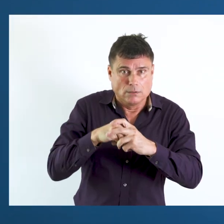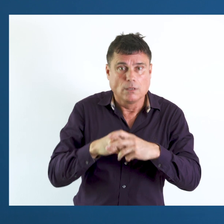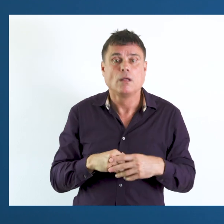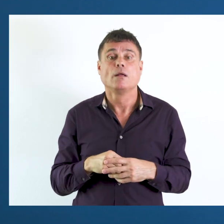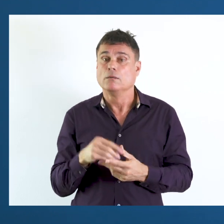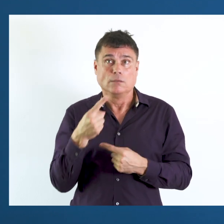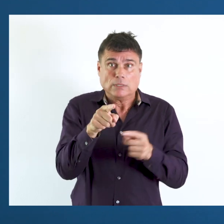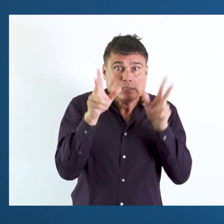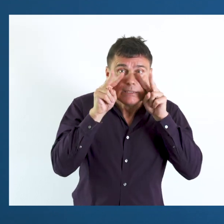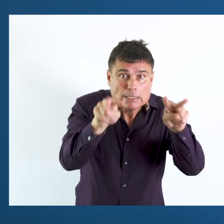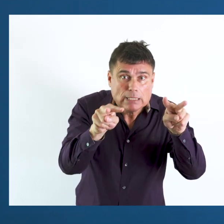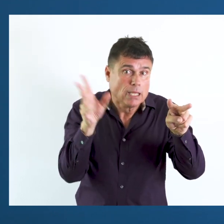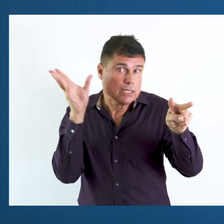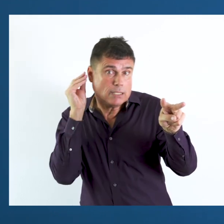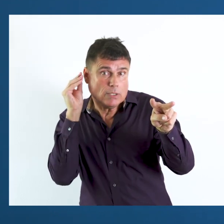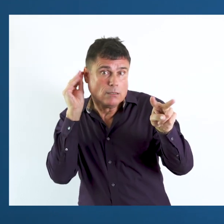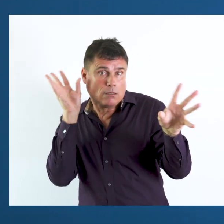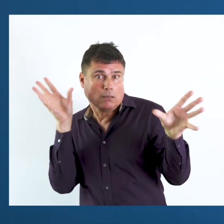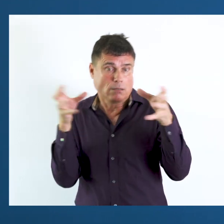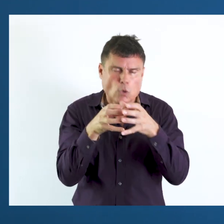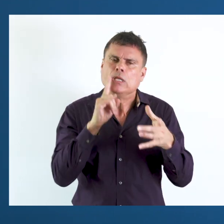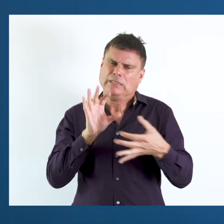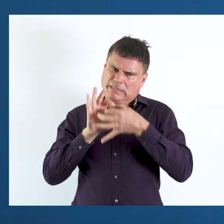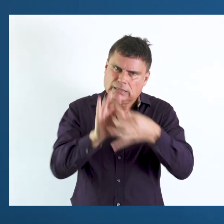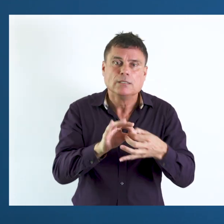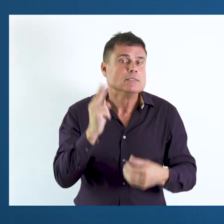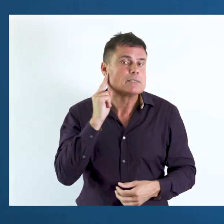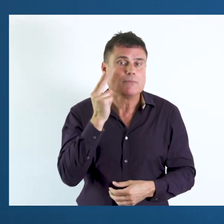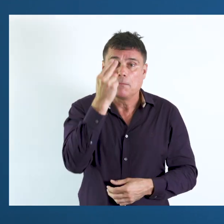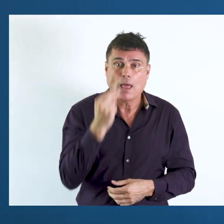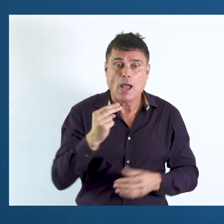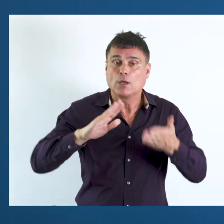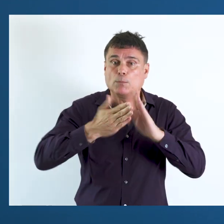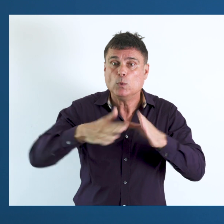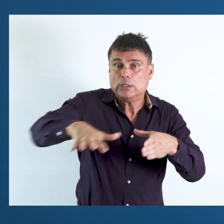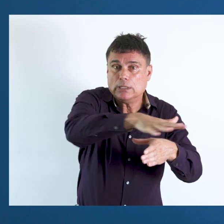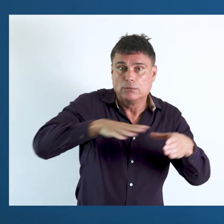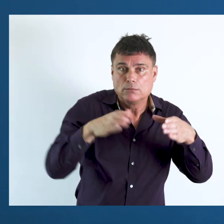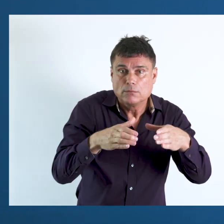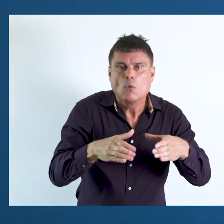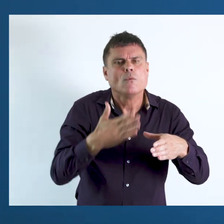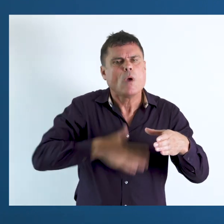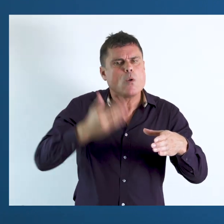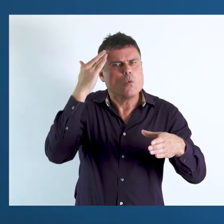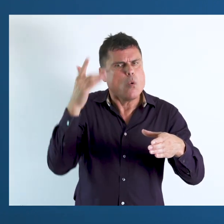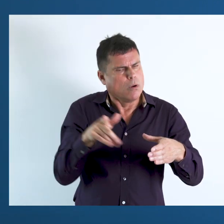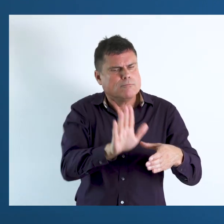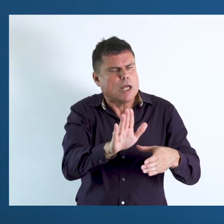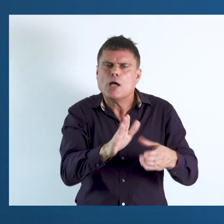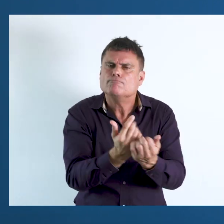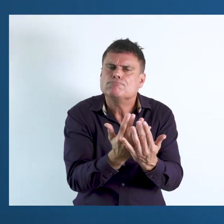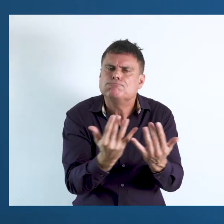difficulties. Combine seeing and hearing. That's specifically important to the deaf-blind community